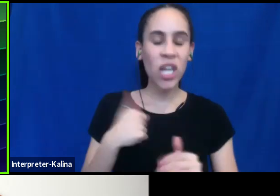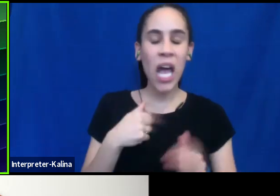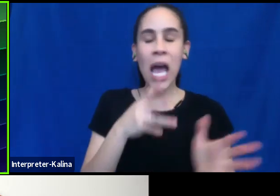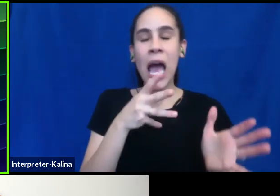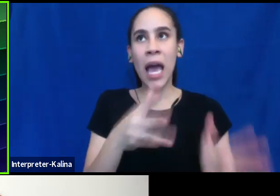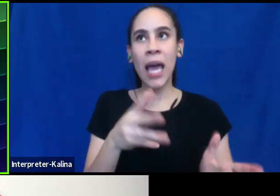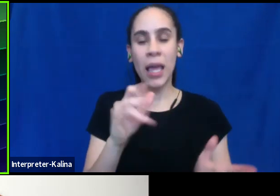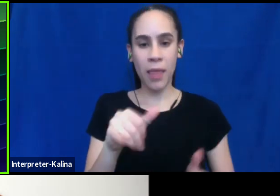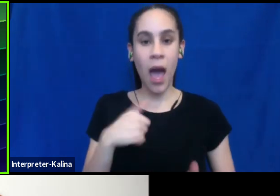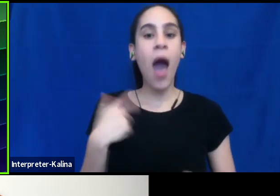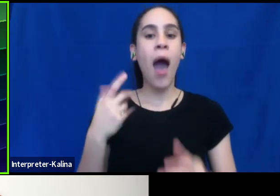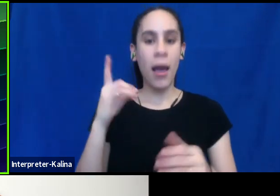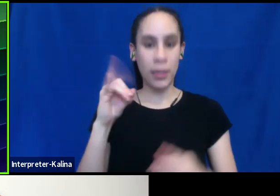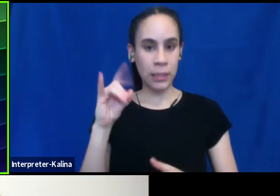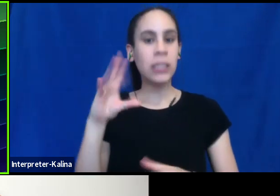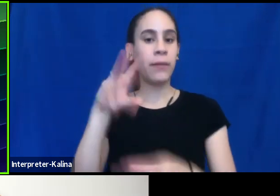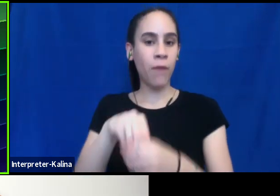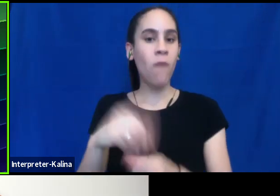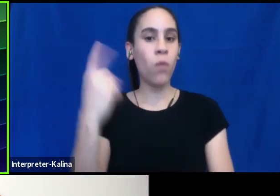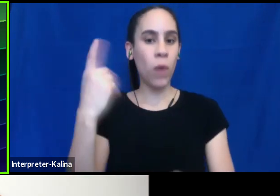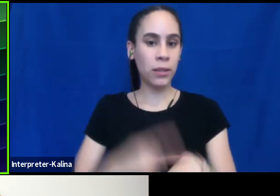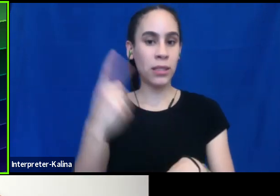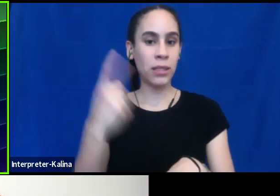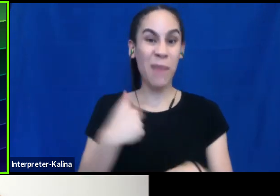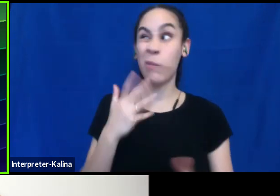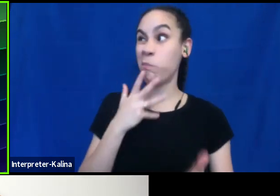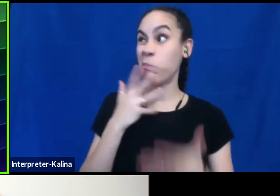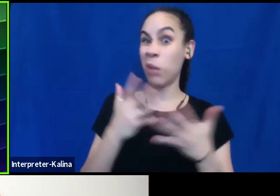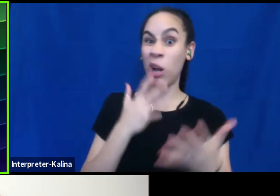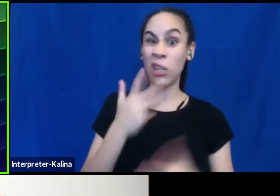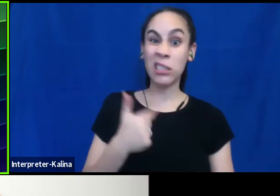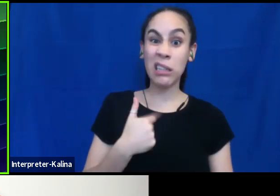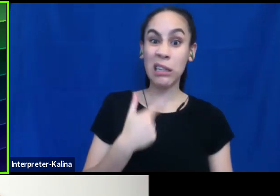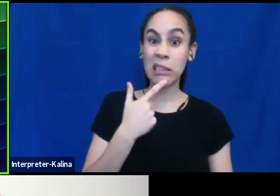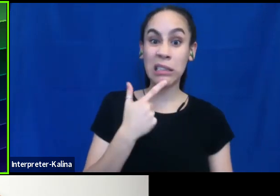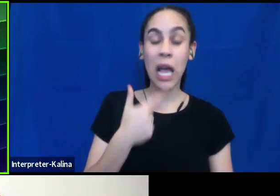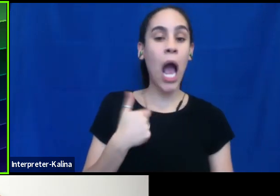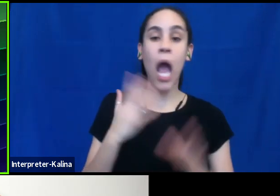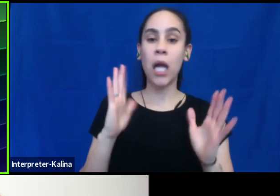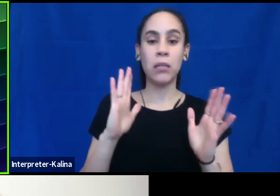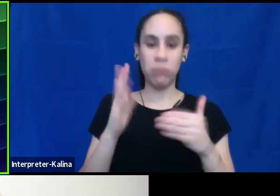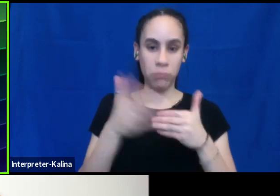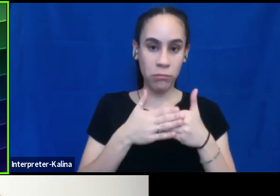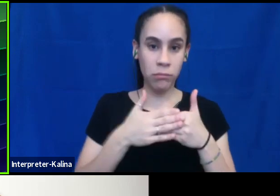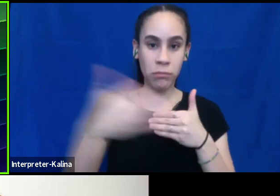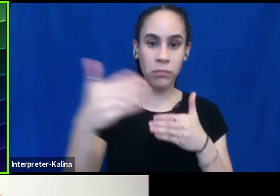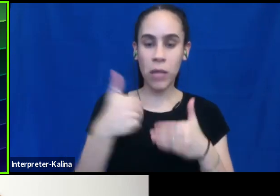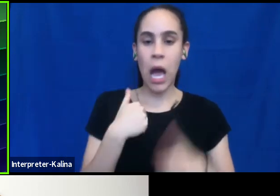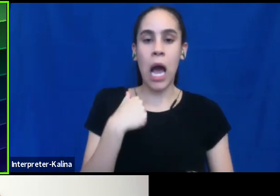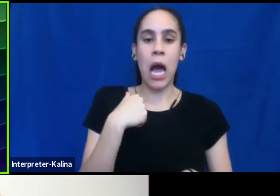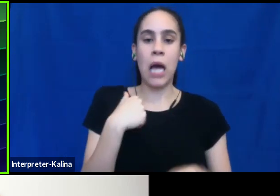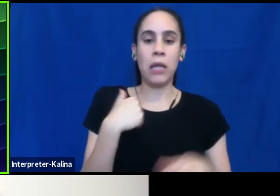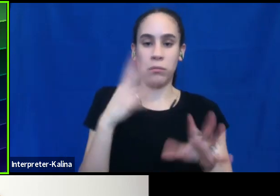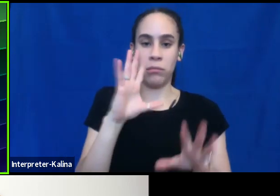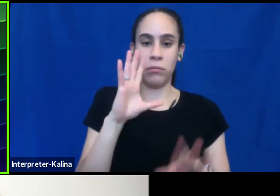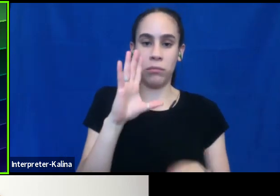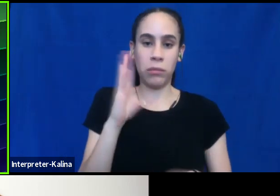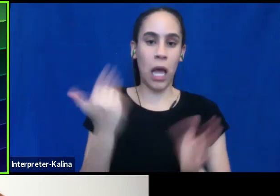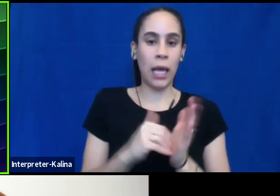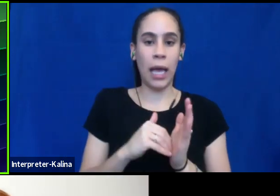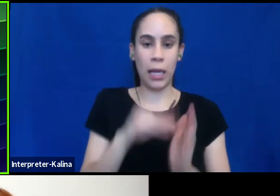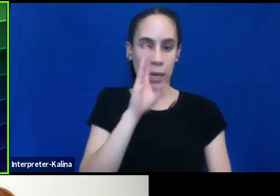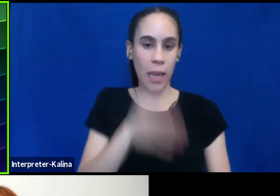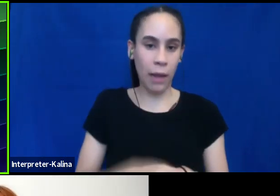I went once and I, I'm kind of embarrassed to say, I, I, I didn't do it again. I didn't make myself do that. I, does that make me a bad ally?